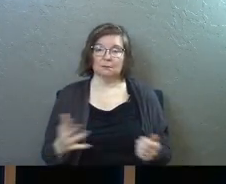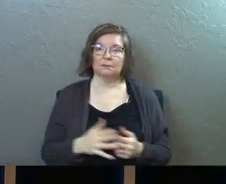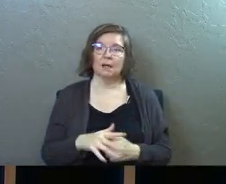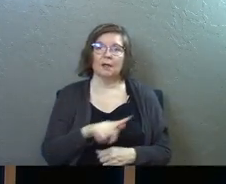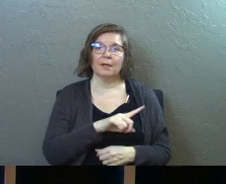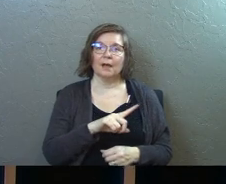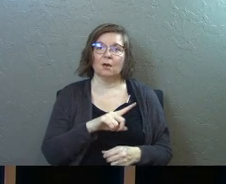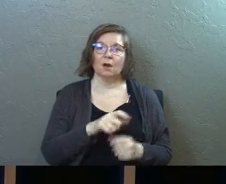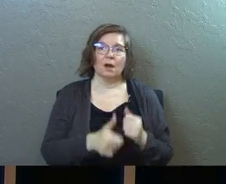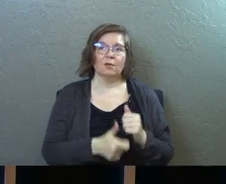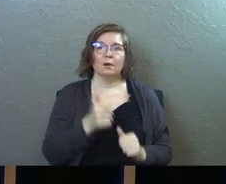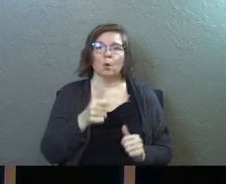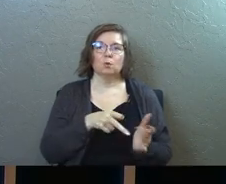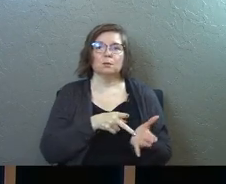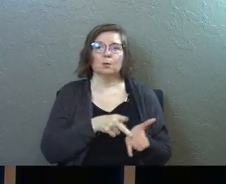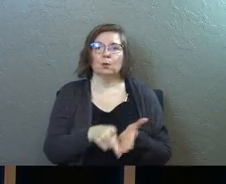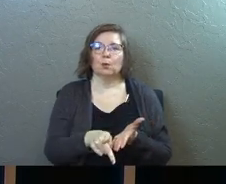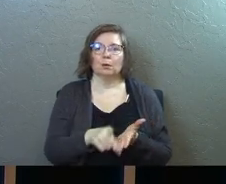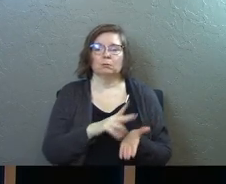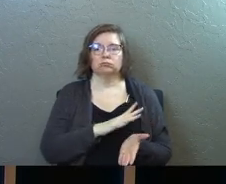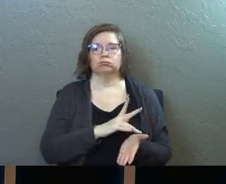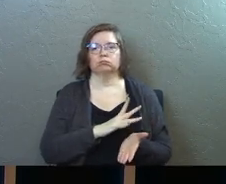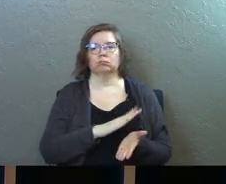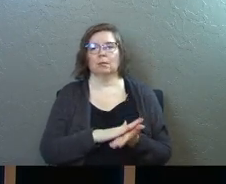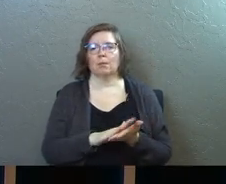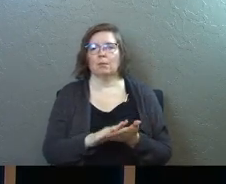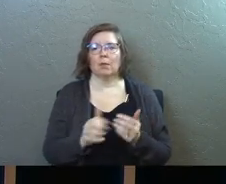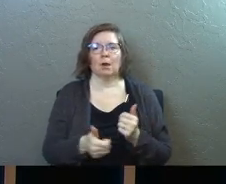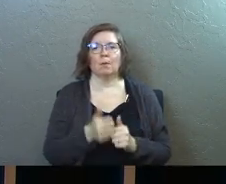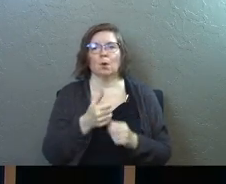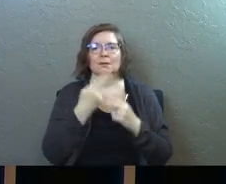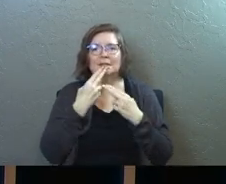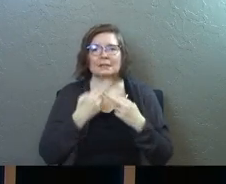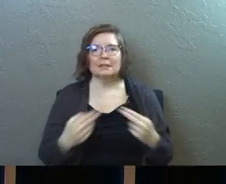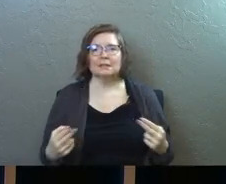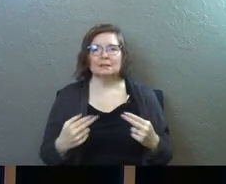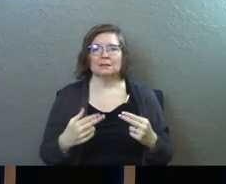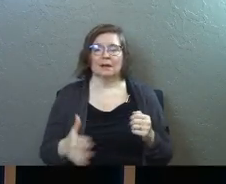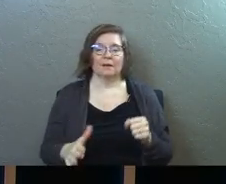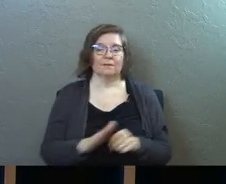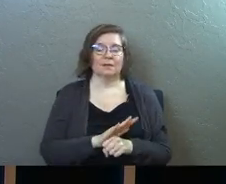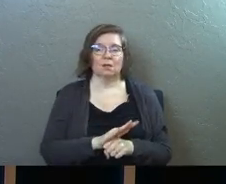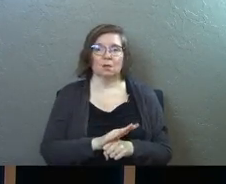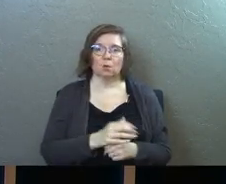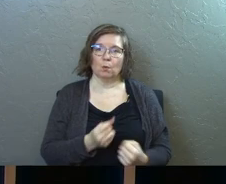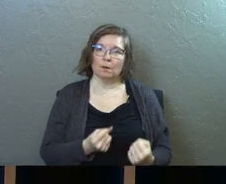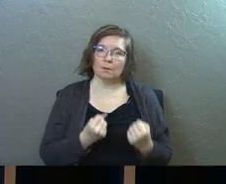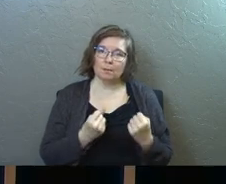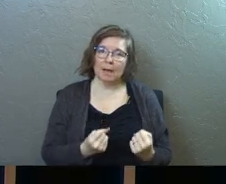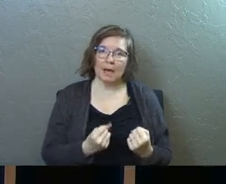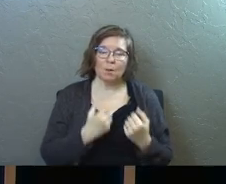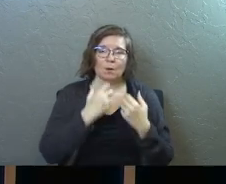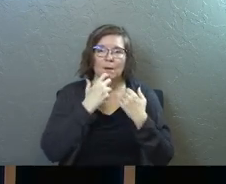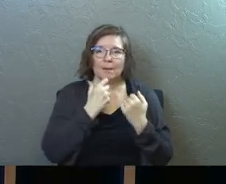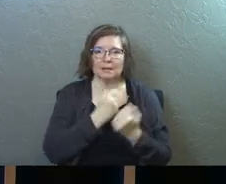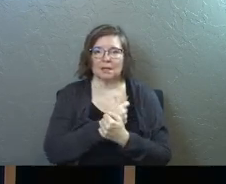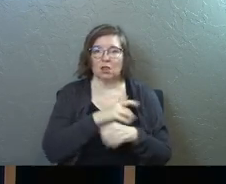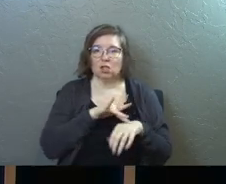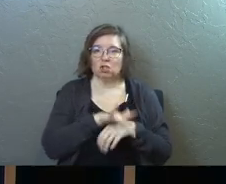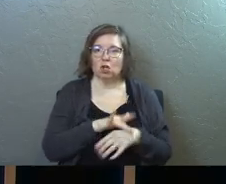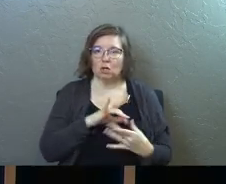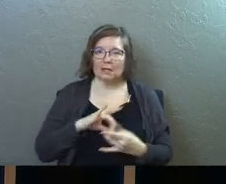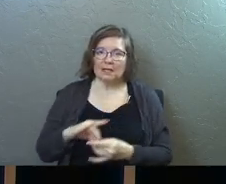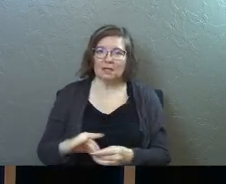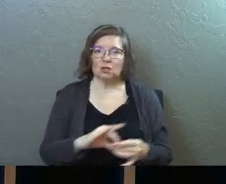They are at their most pure their most innocent filled with power passion and love. This is early unity